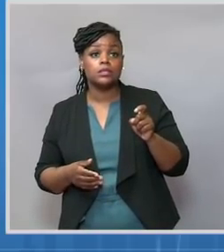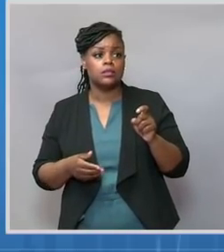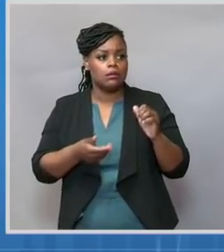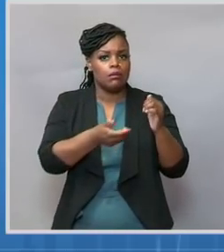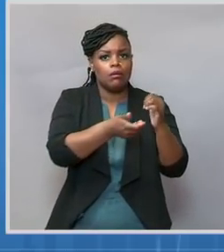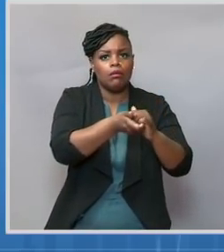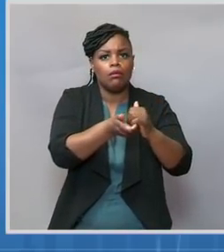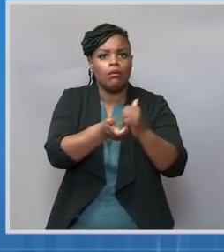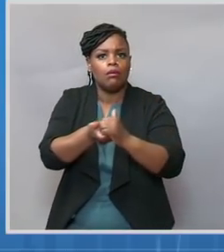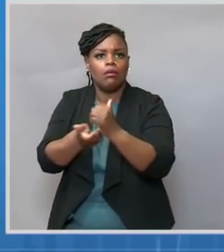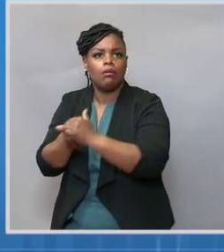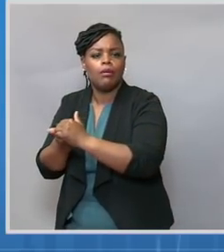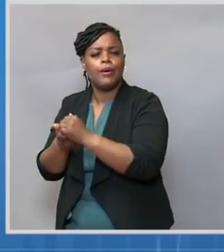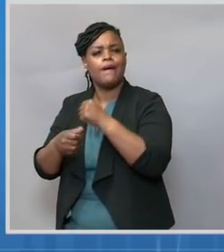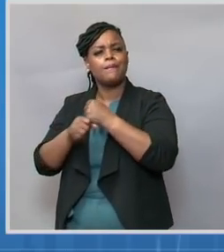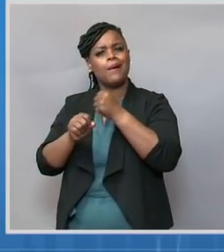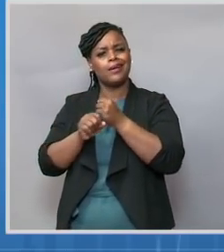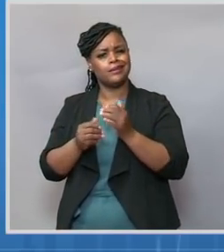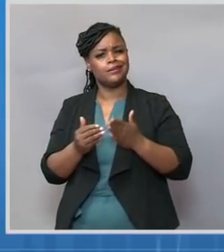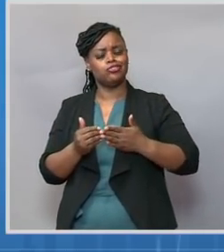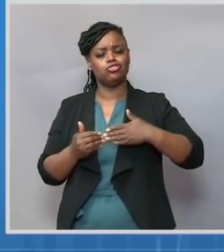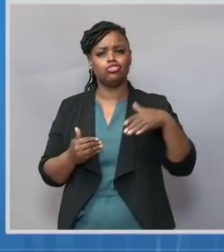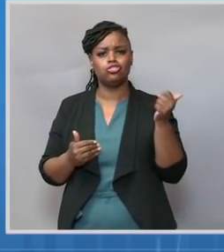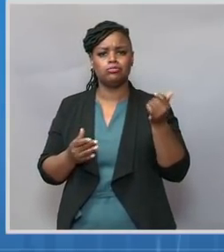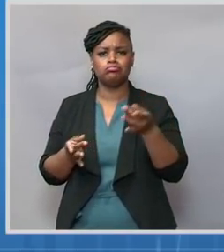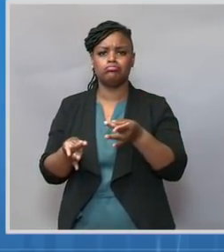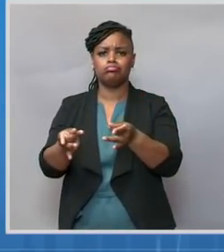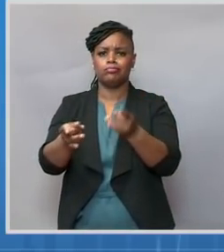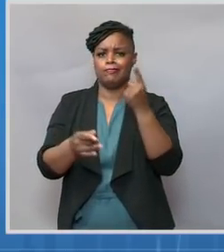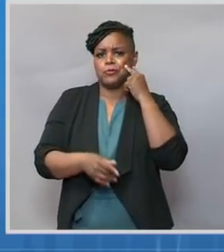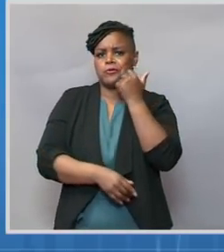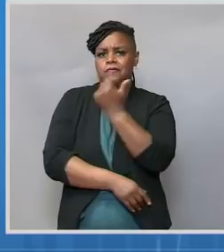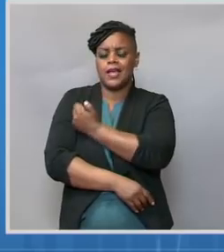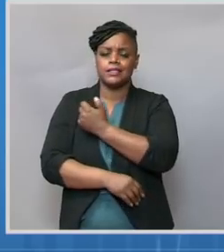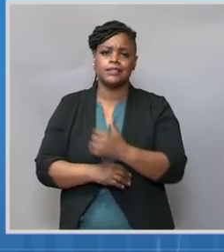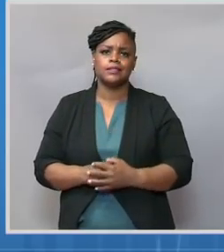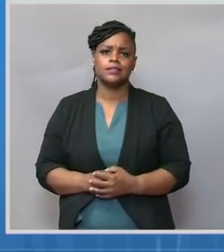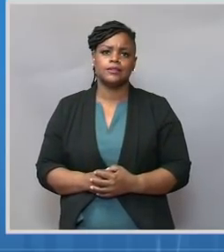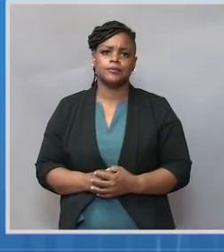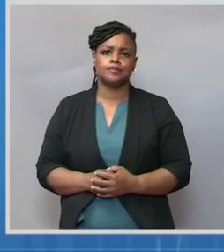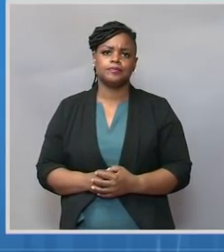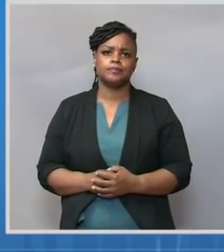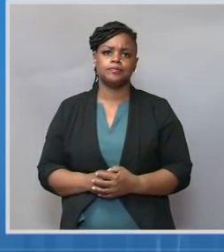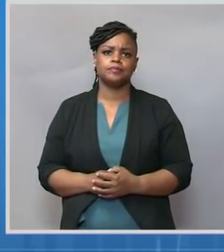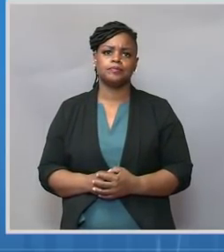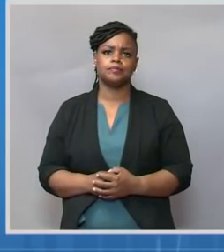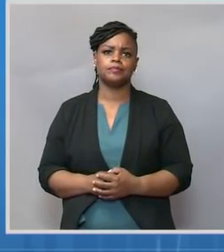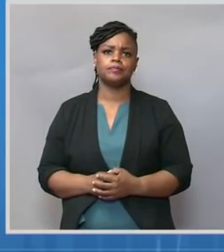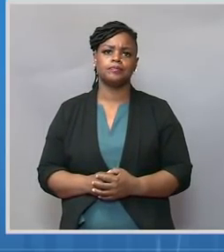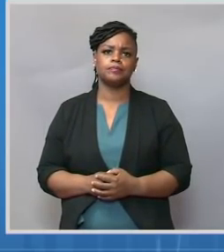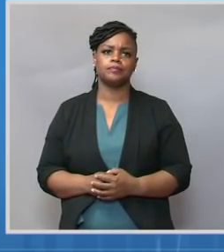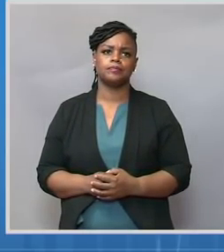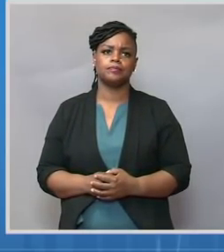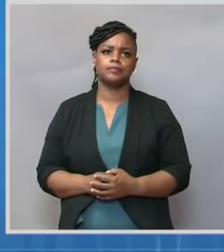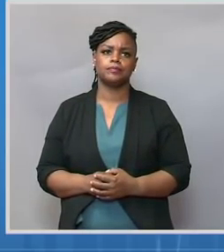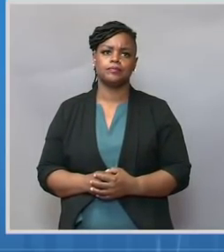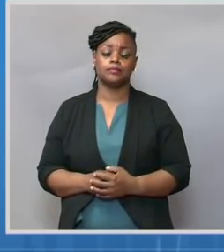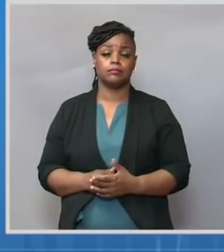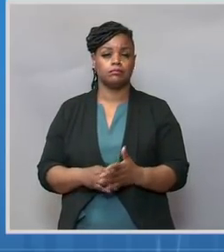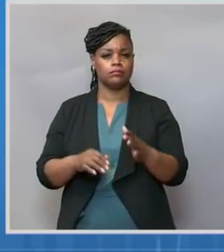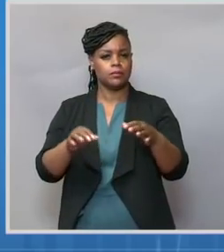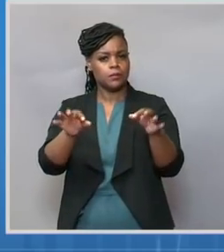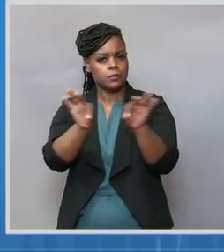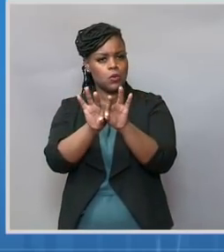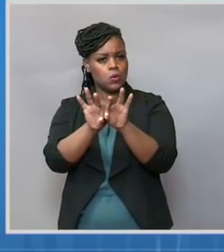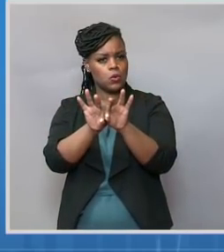easier for people across the country to get vaccinated. We took a very important step on this front earlier this